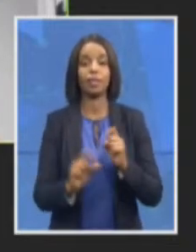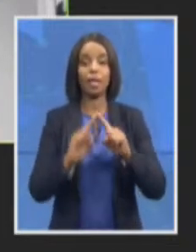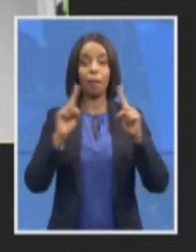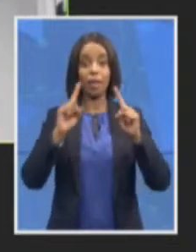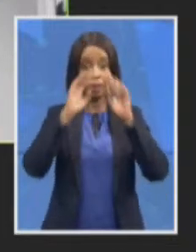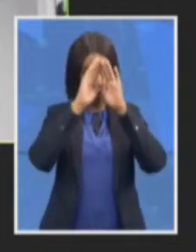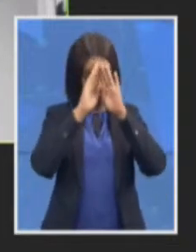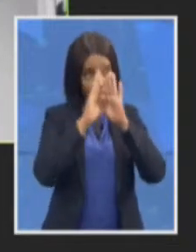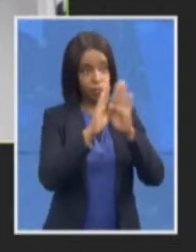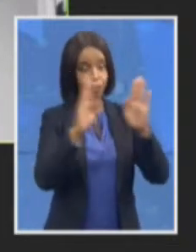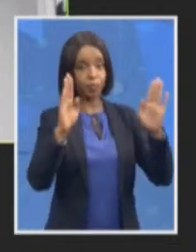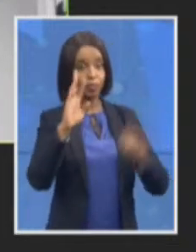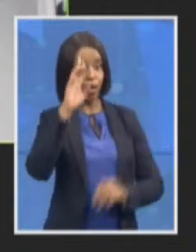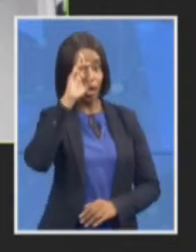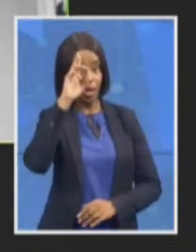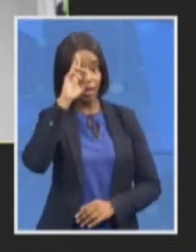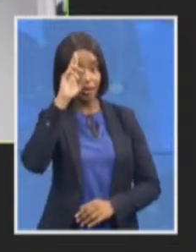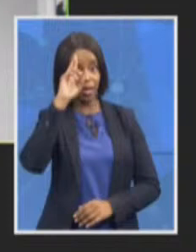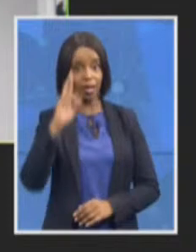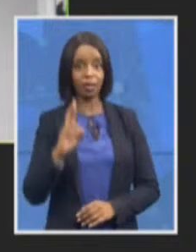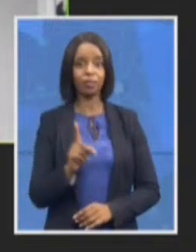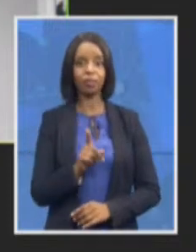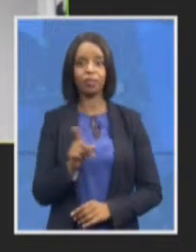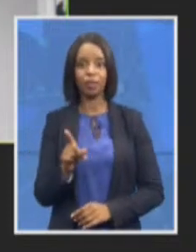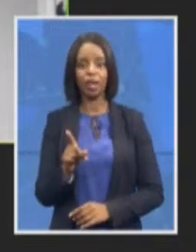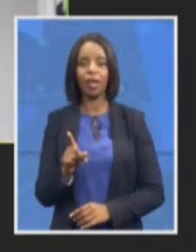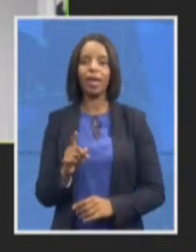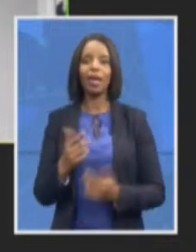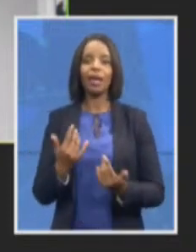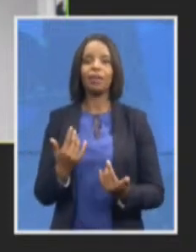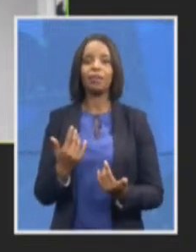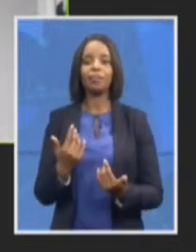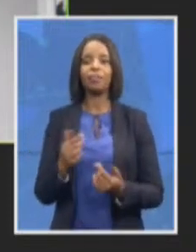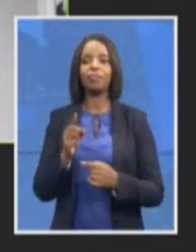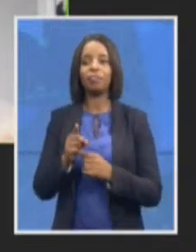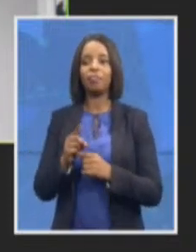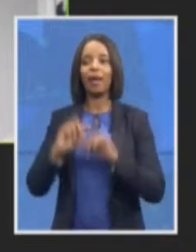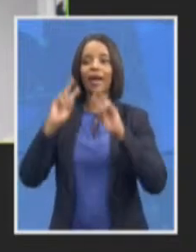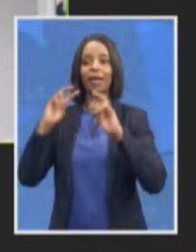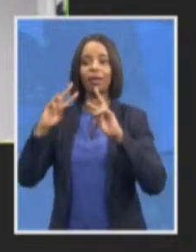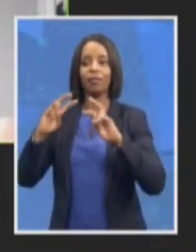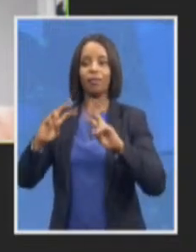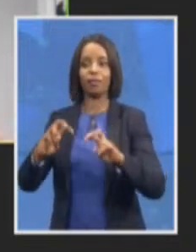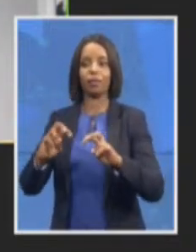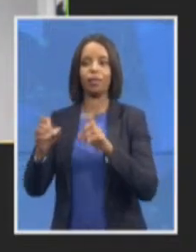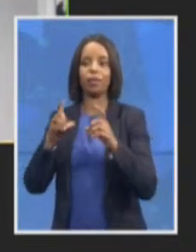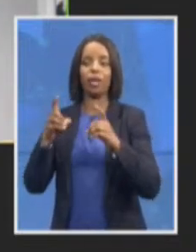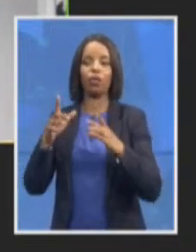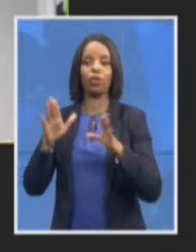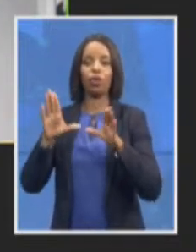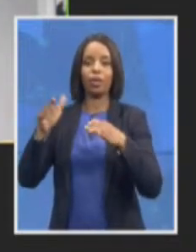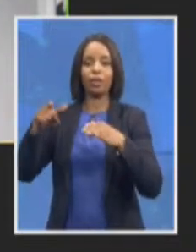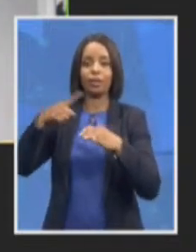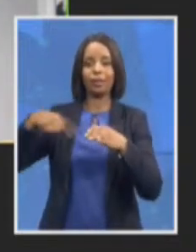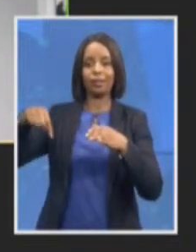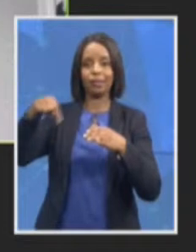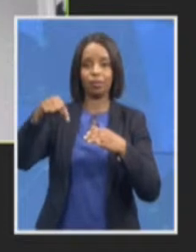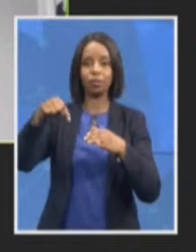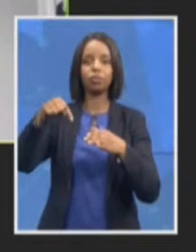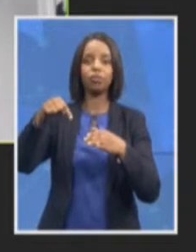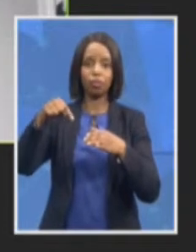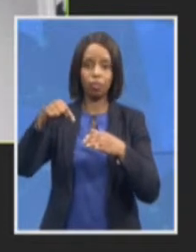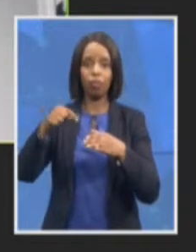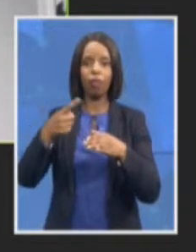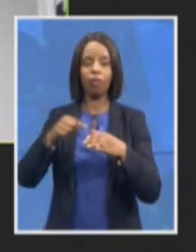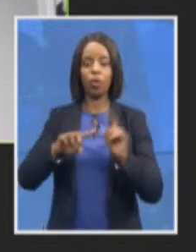small percentage of cases and we work very closely in the context of the specialized commercial crime units together